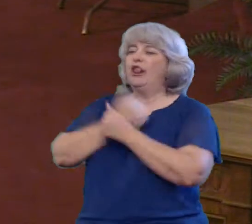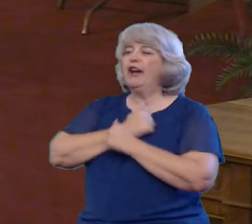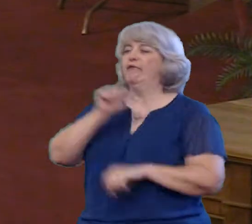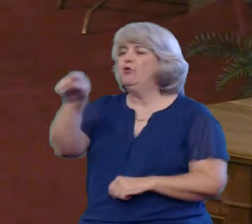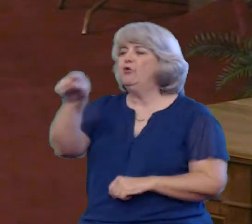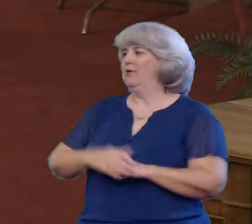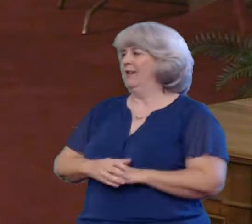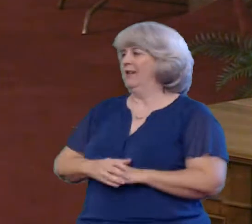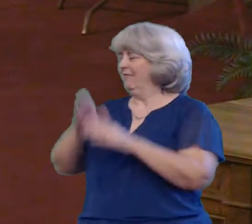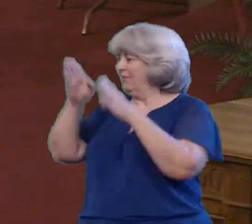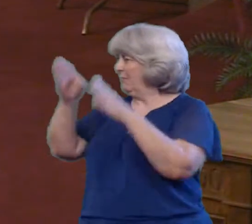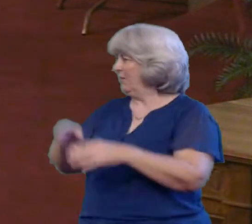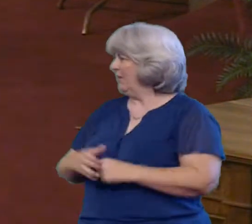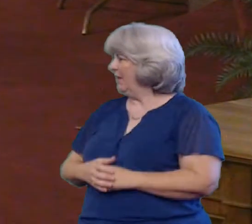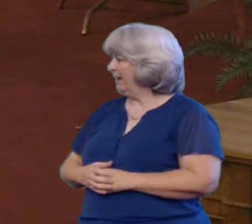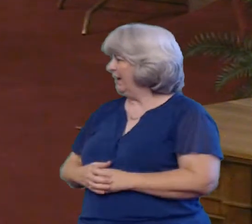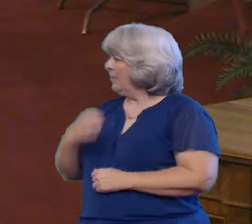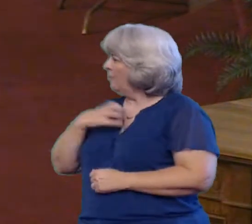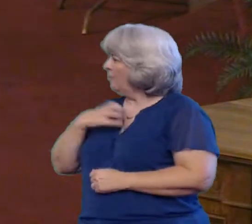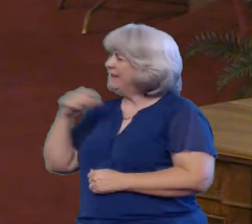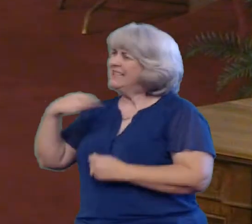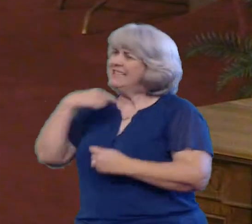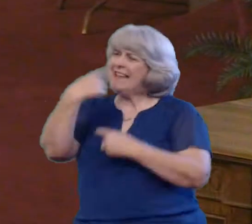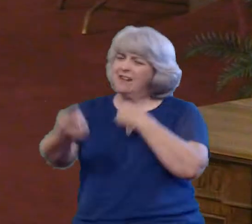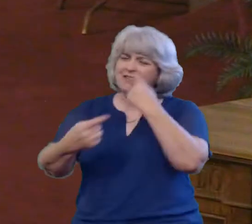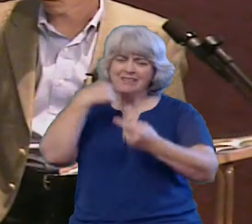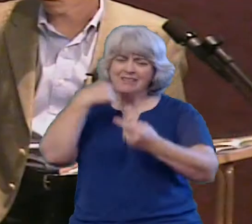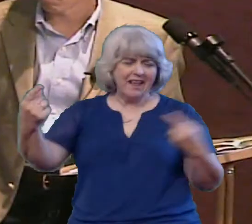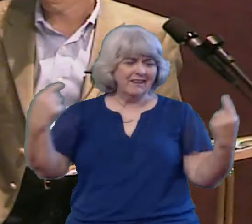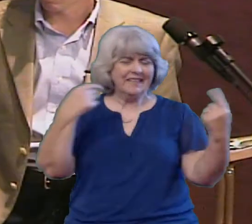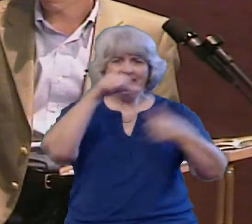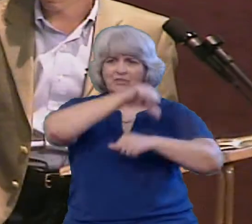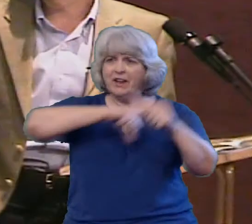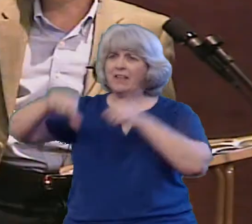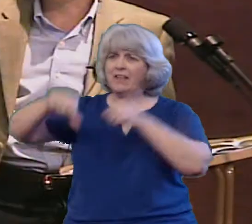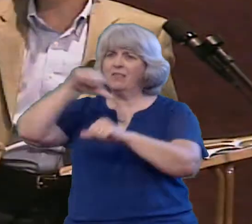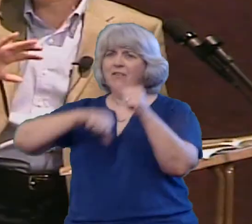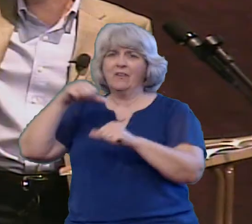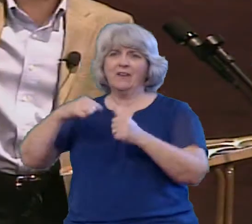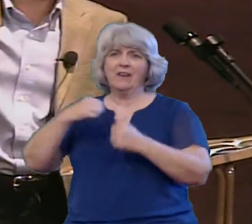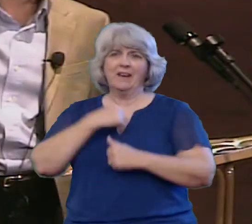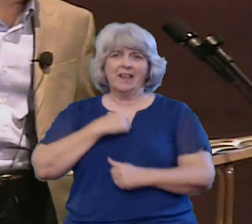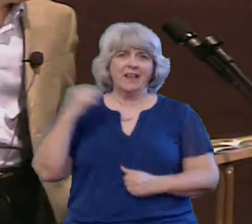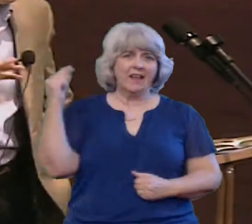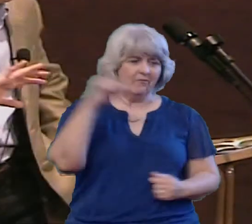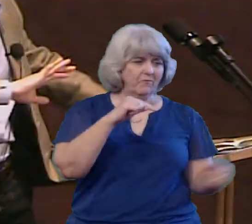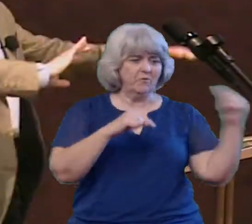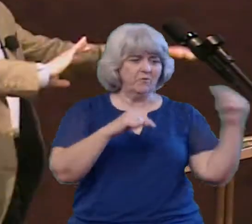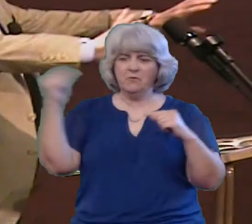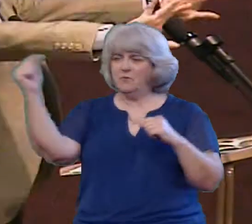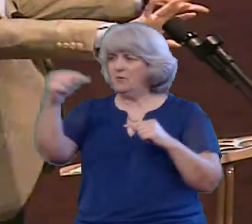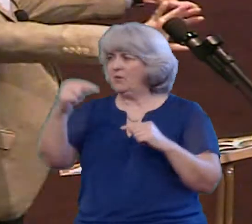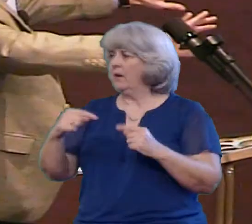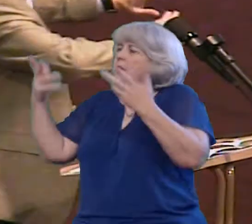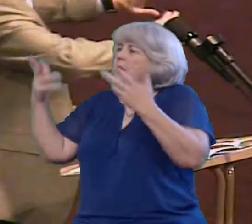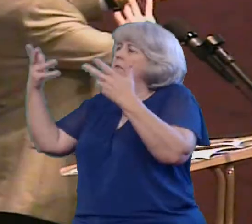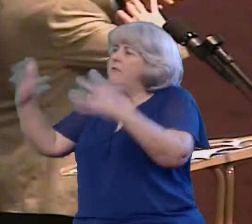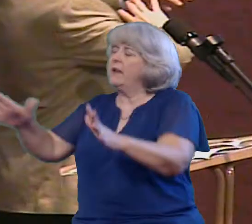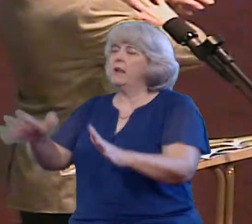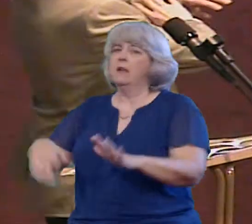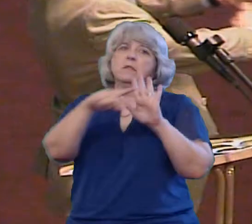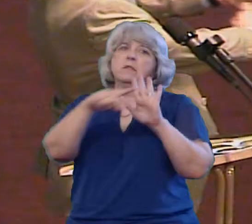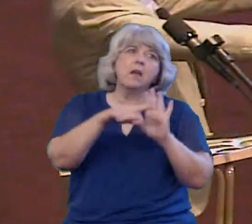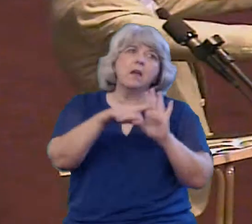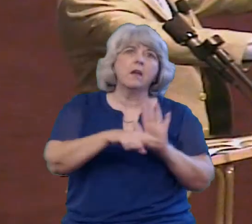Wouldn't life be happier if we told each other all this all the time? If we took the negativity We took all the negative stories We took